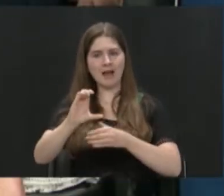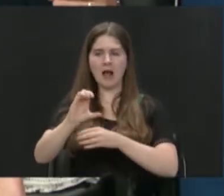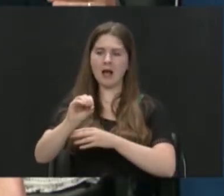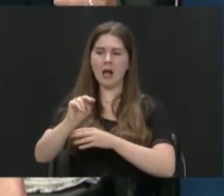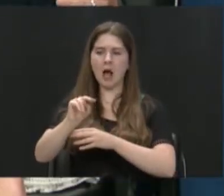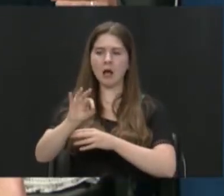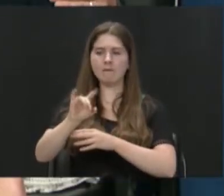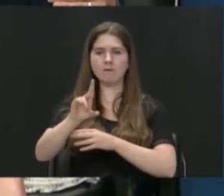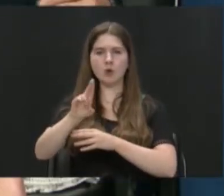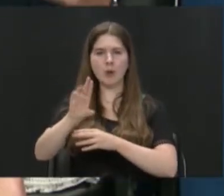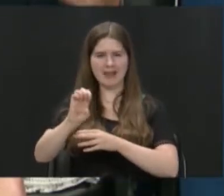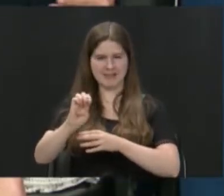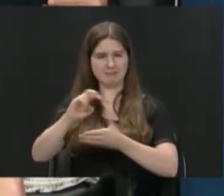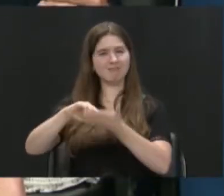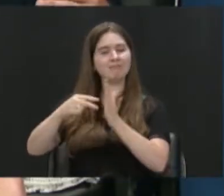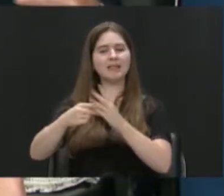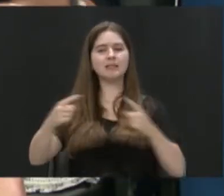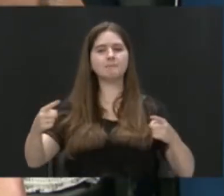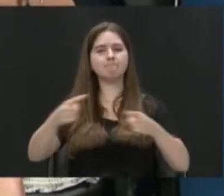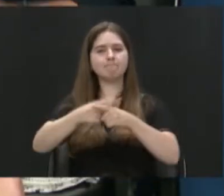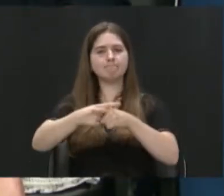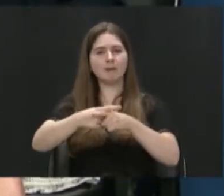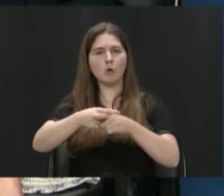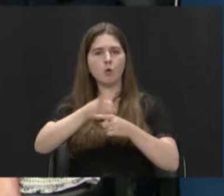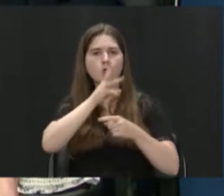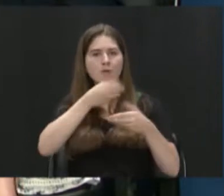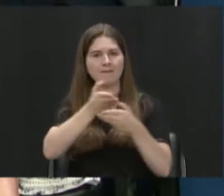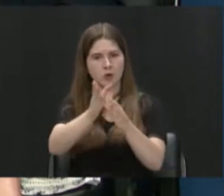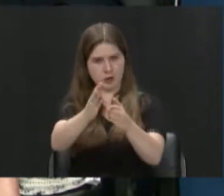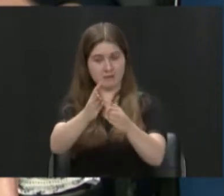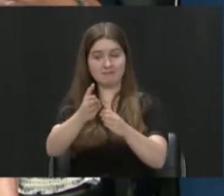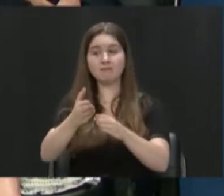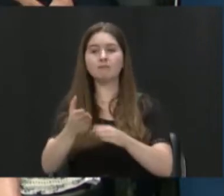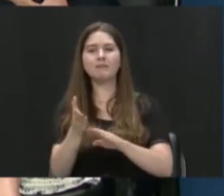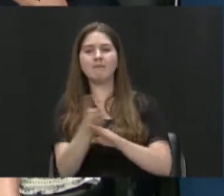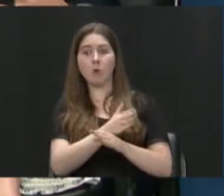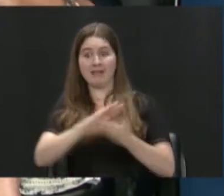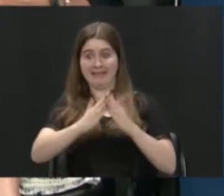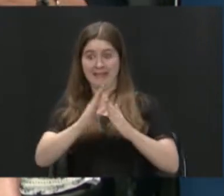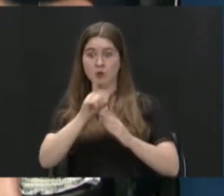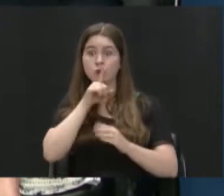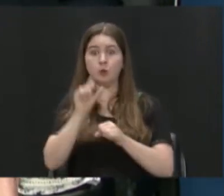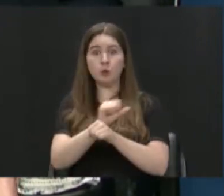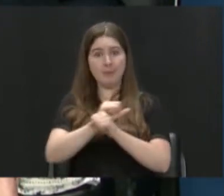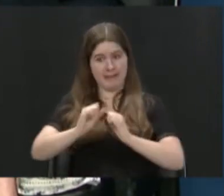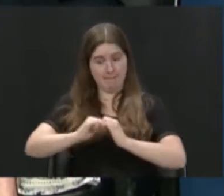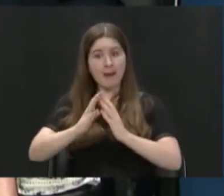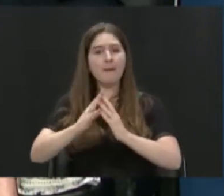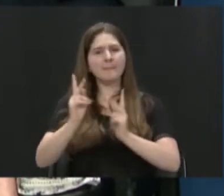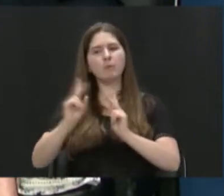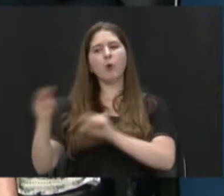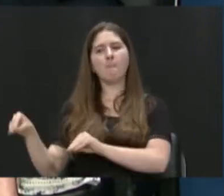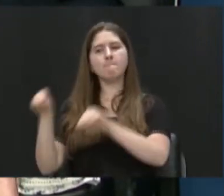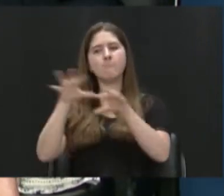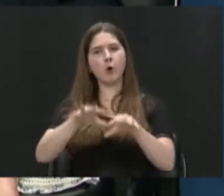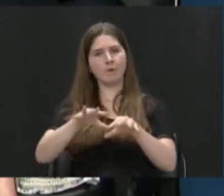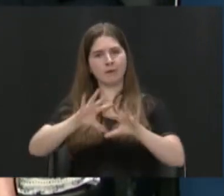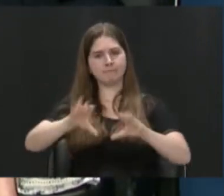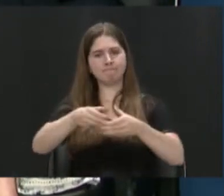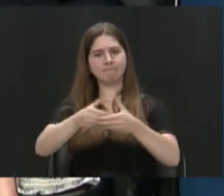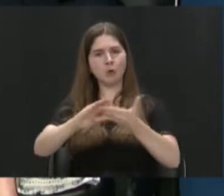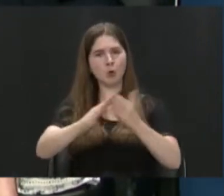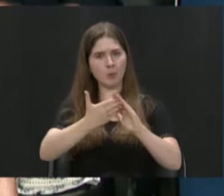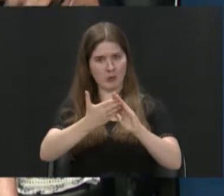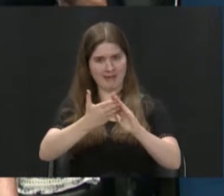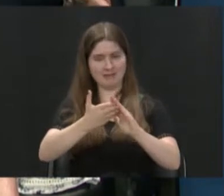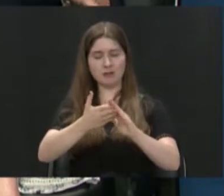It was a confluence of rivers where people came together and settled and it was around the river. And so the Rivers Institute was formed, I'd say